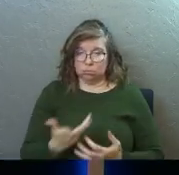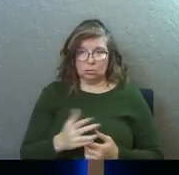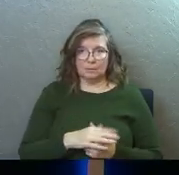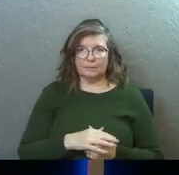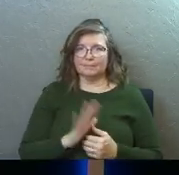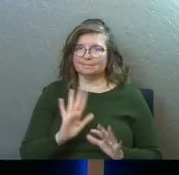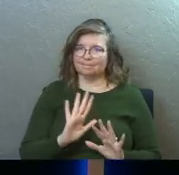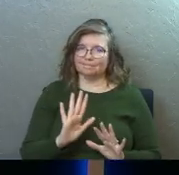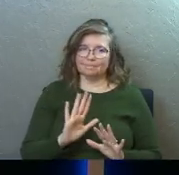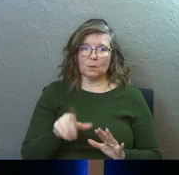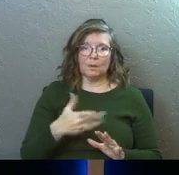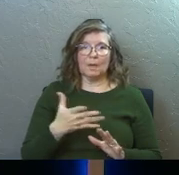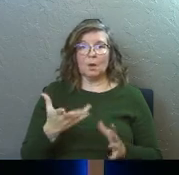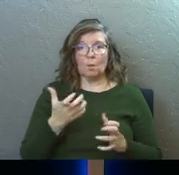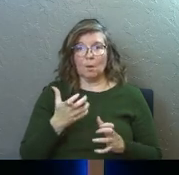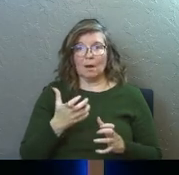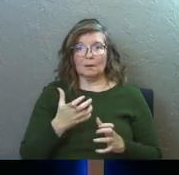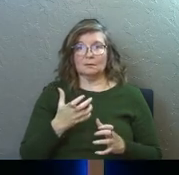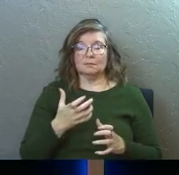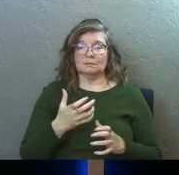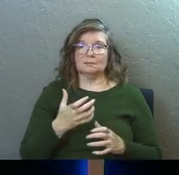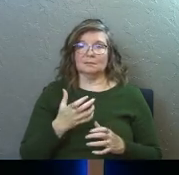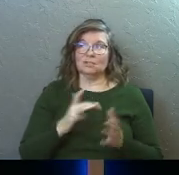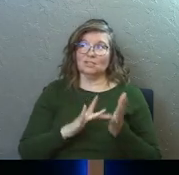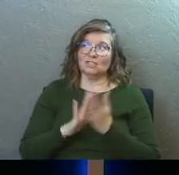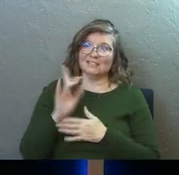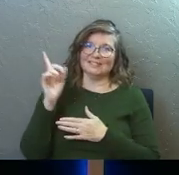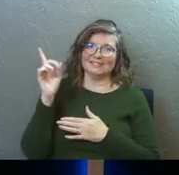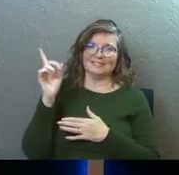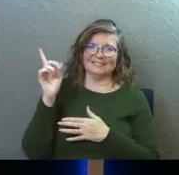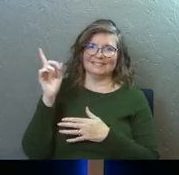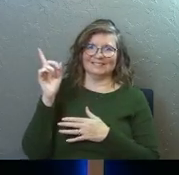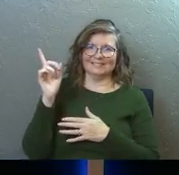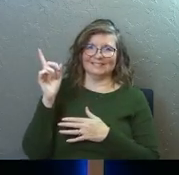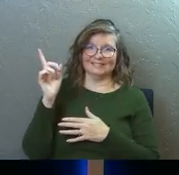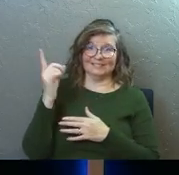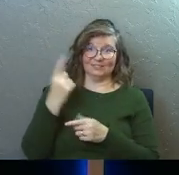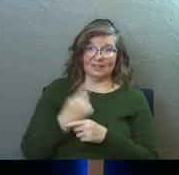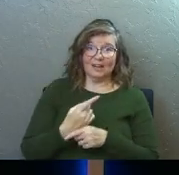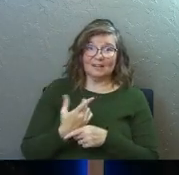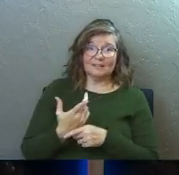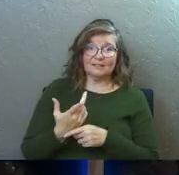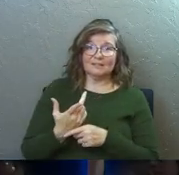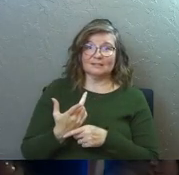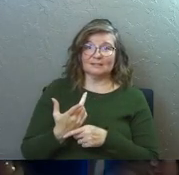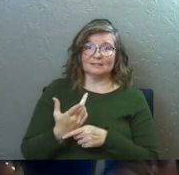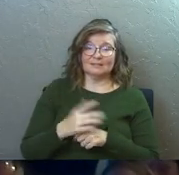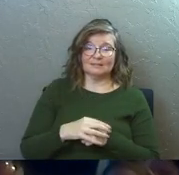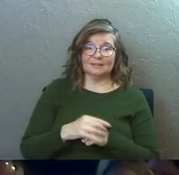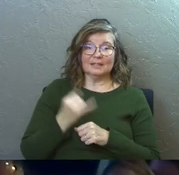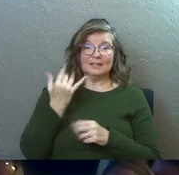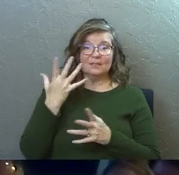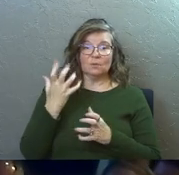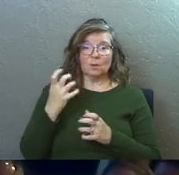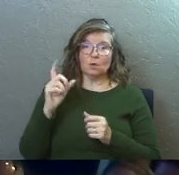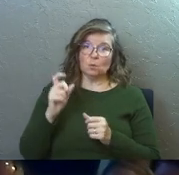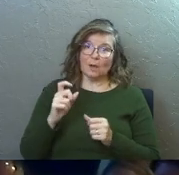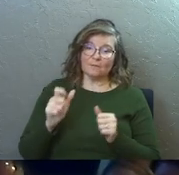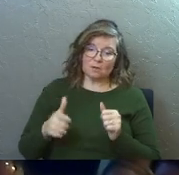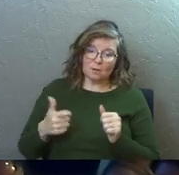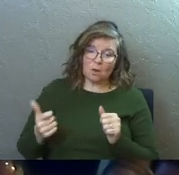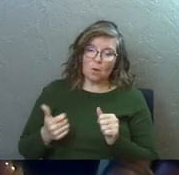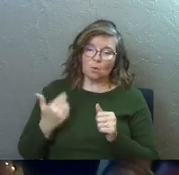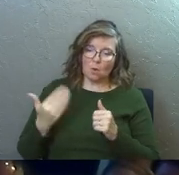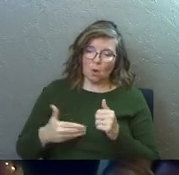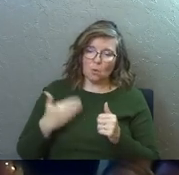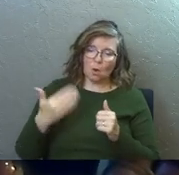All right? The only thing I should want as bad as I want to breathe is Jesus. Right? If you want it, you want it. You got to go,